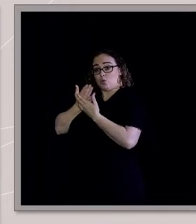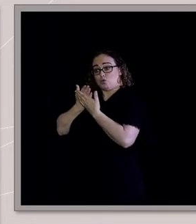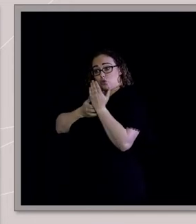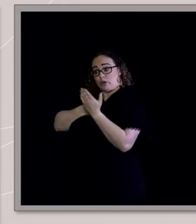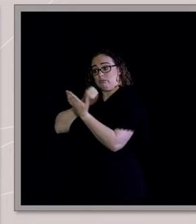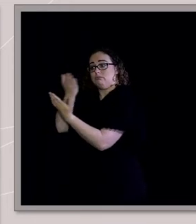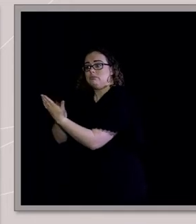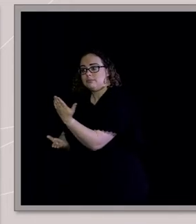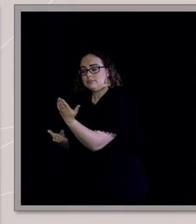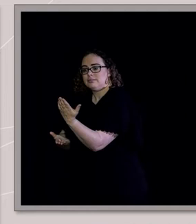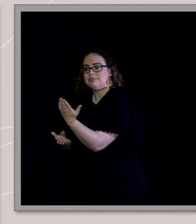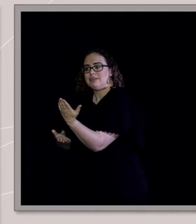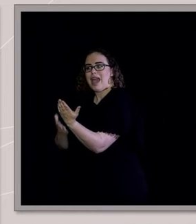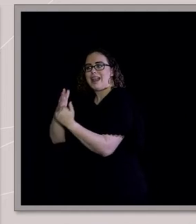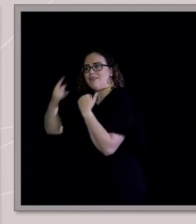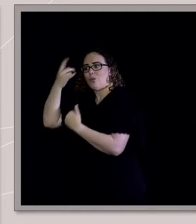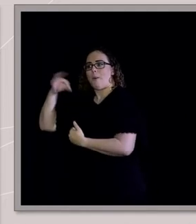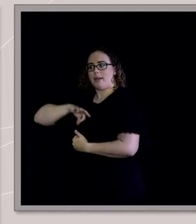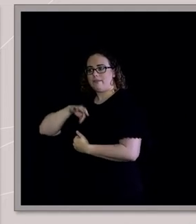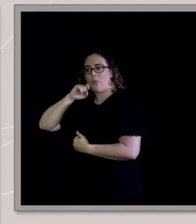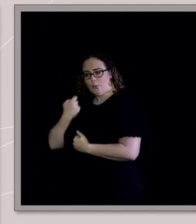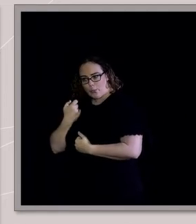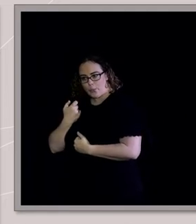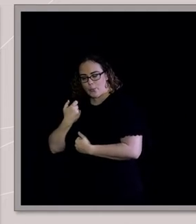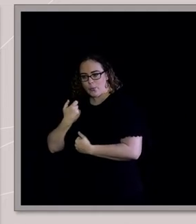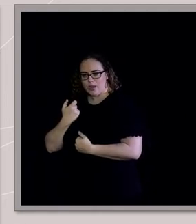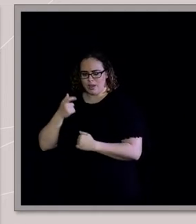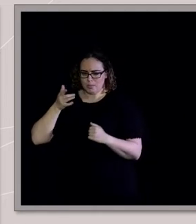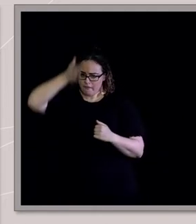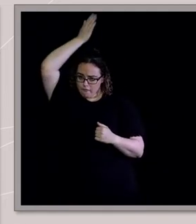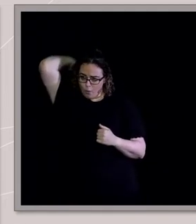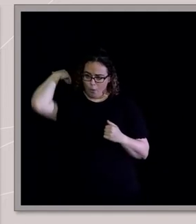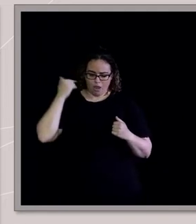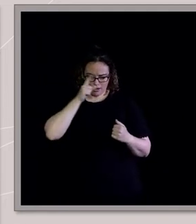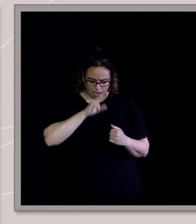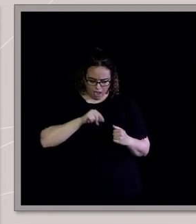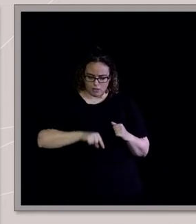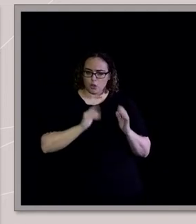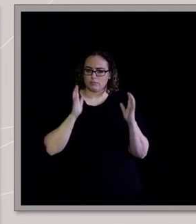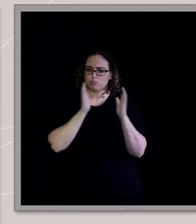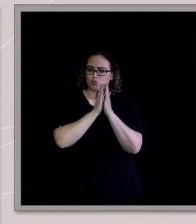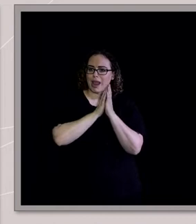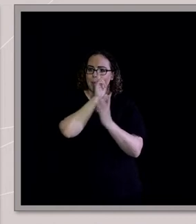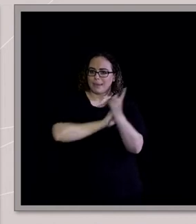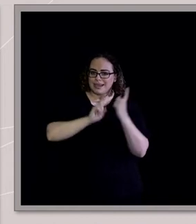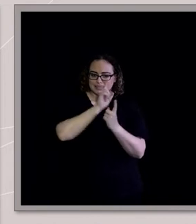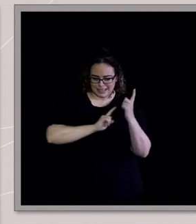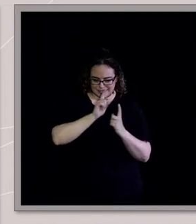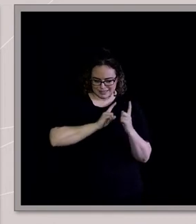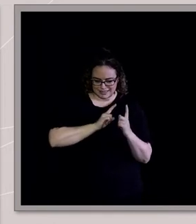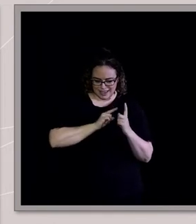you know, the 10 year old me in that prayer meeting with those intrusive doubts could have looked forward 32, 31 years